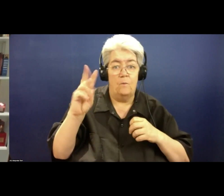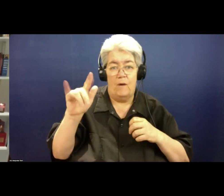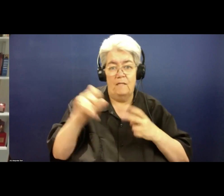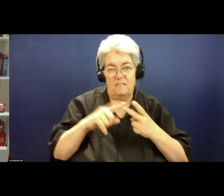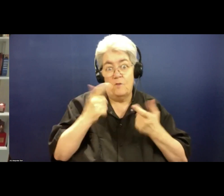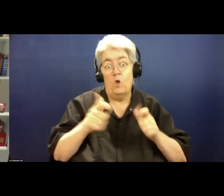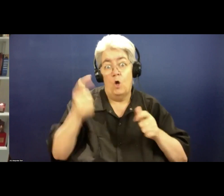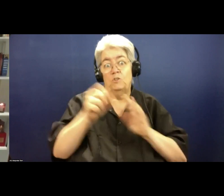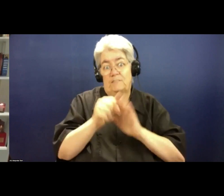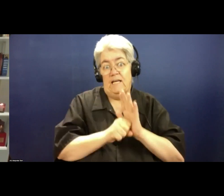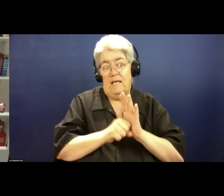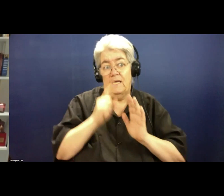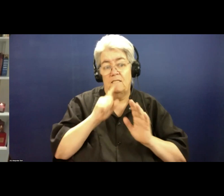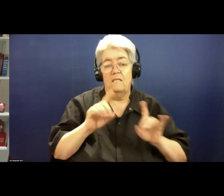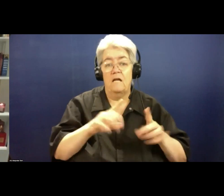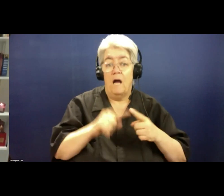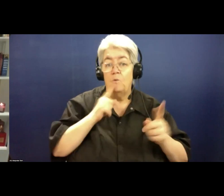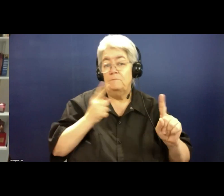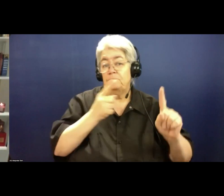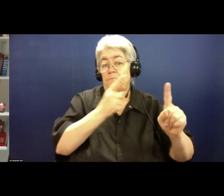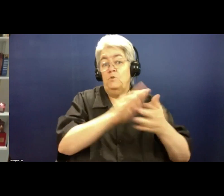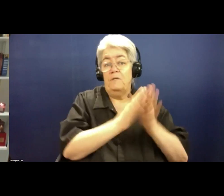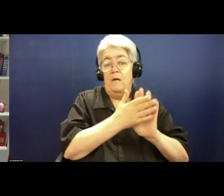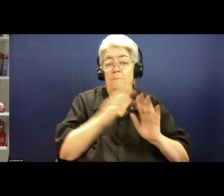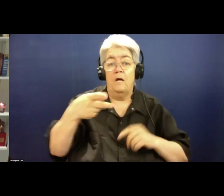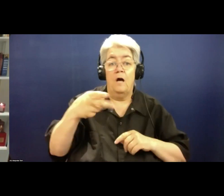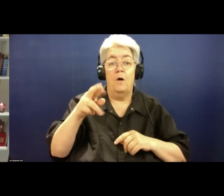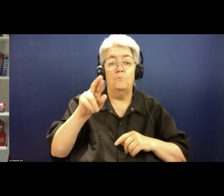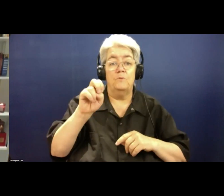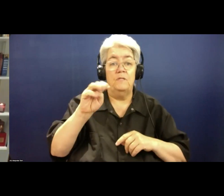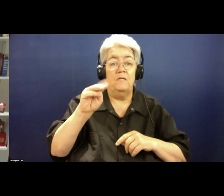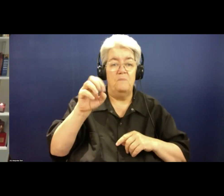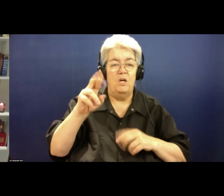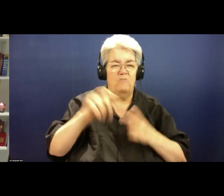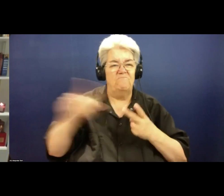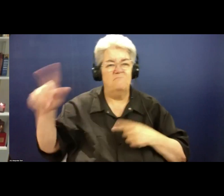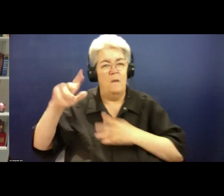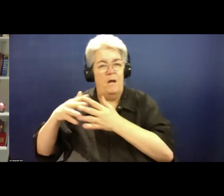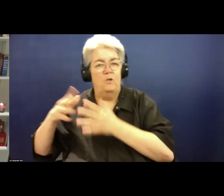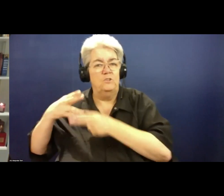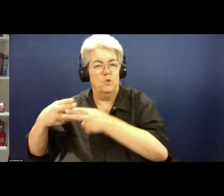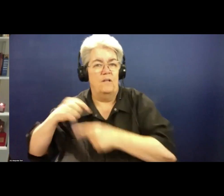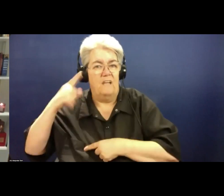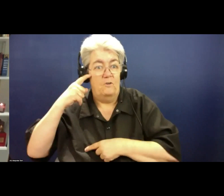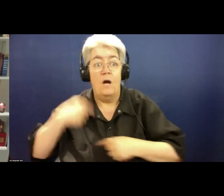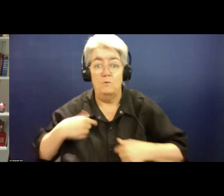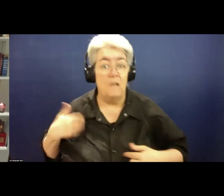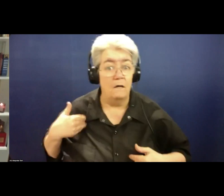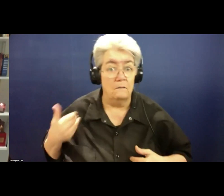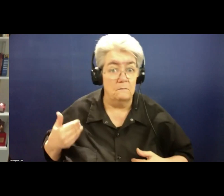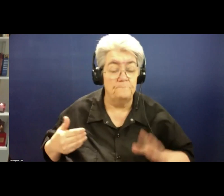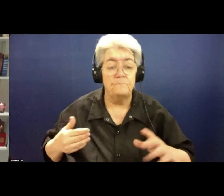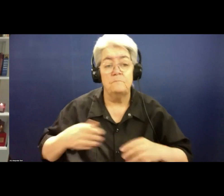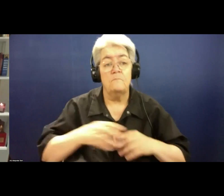my way to be what we call the premier, what Americans would call the governor at a quite young age. I'm from